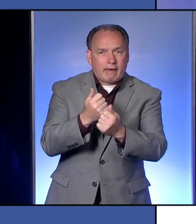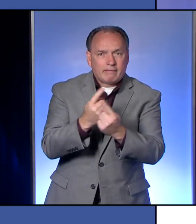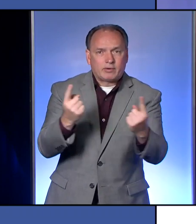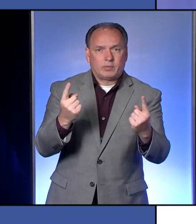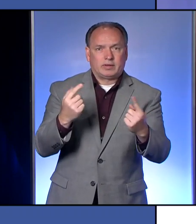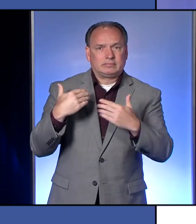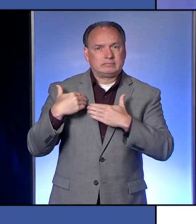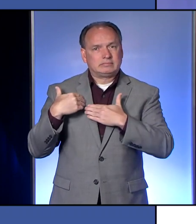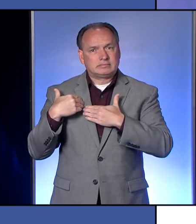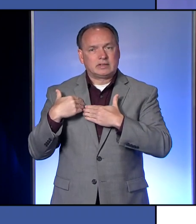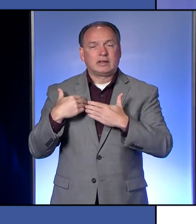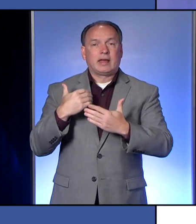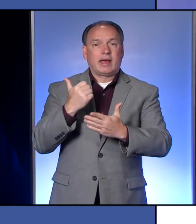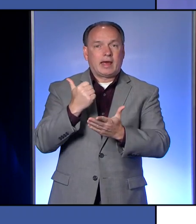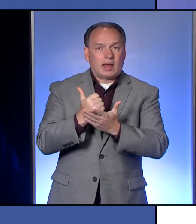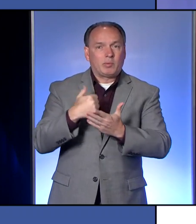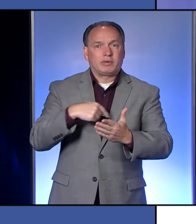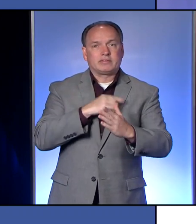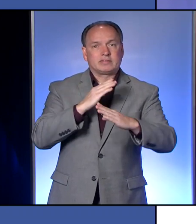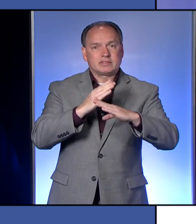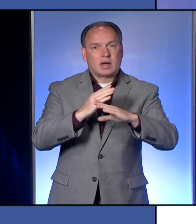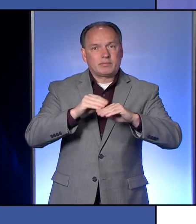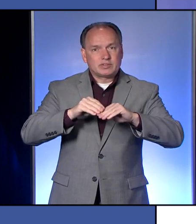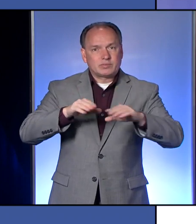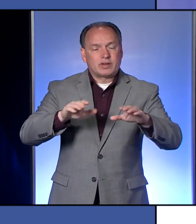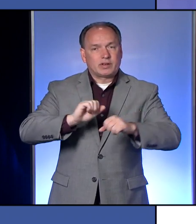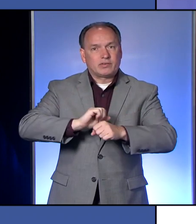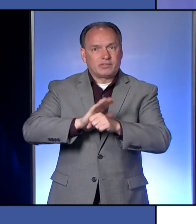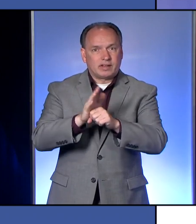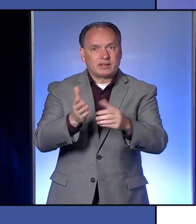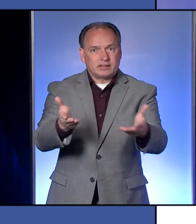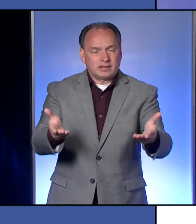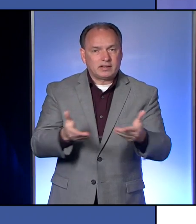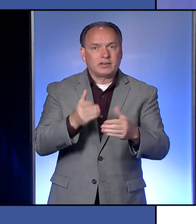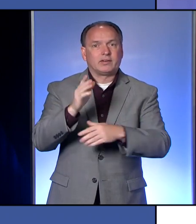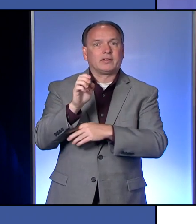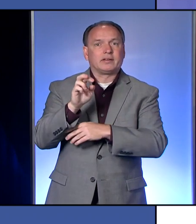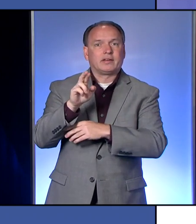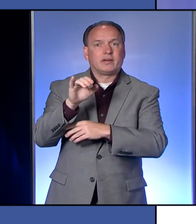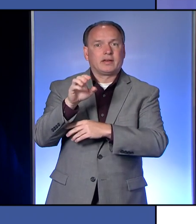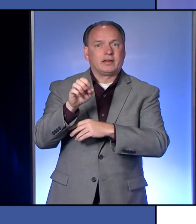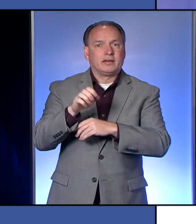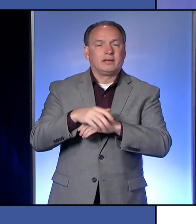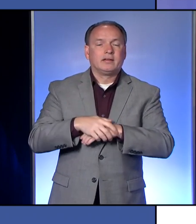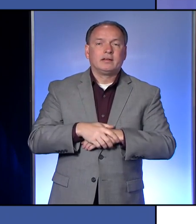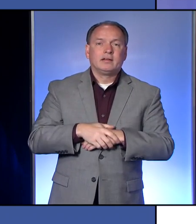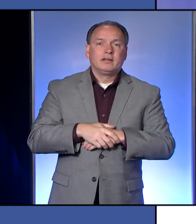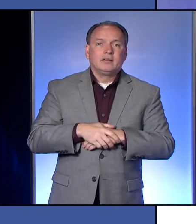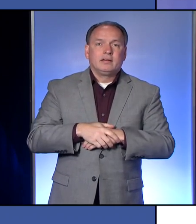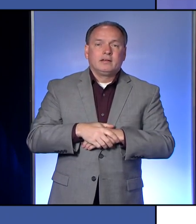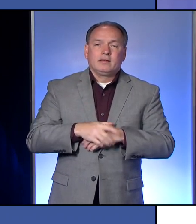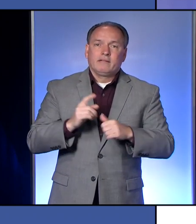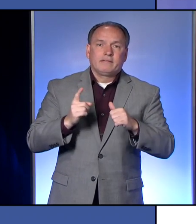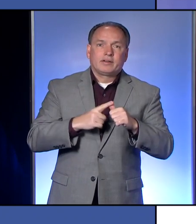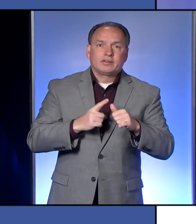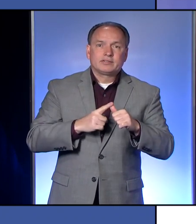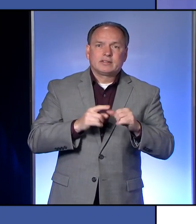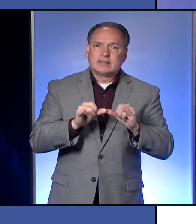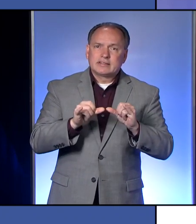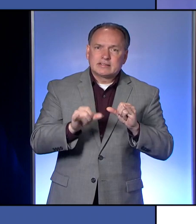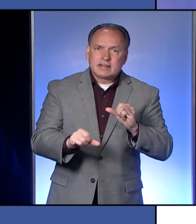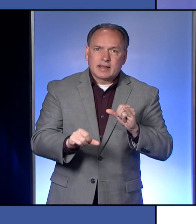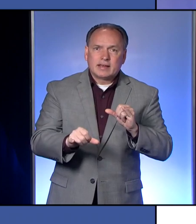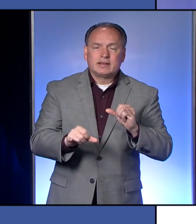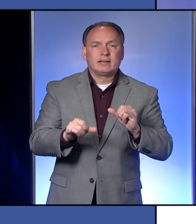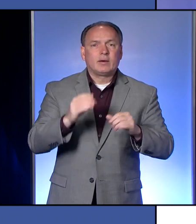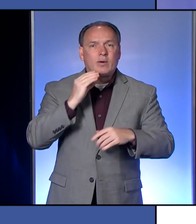help us stop the spread of COVID-19 in Erie County. First, stay in place. Staying